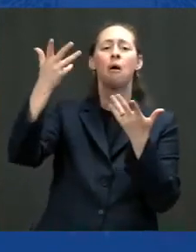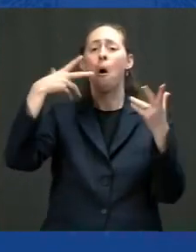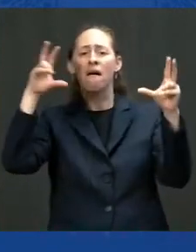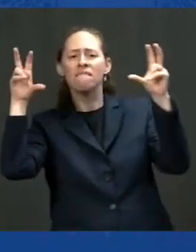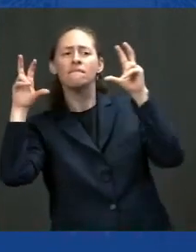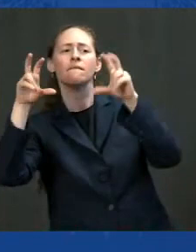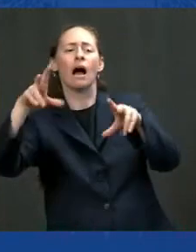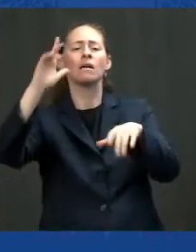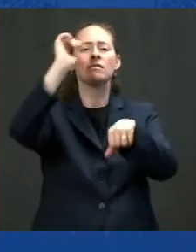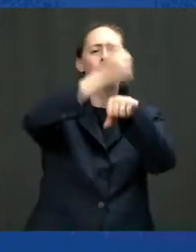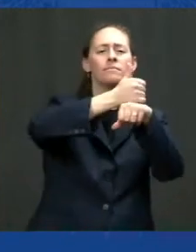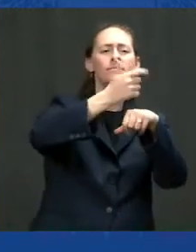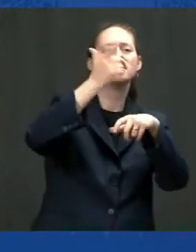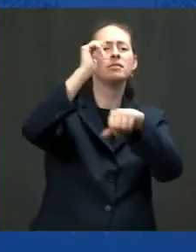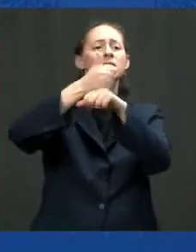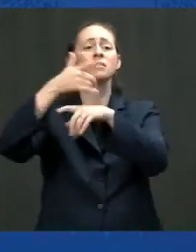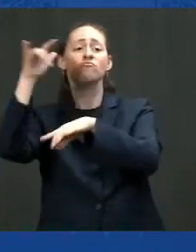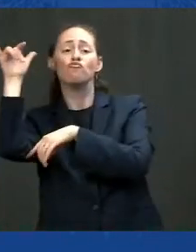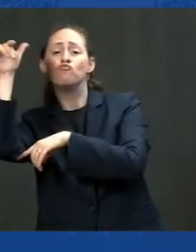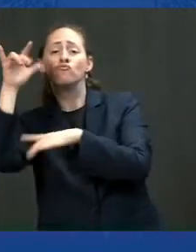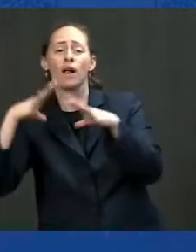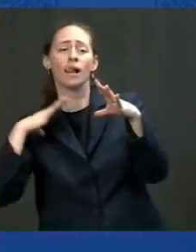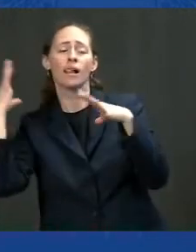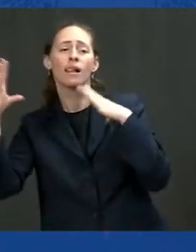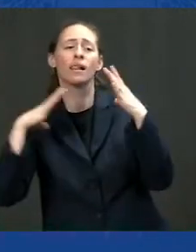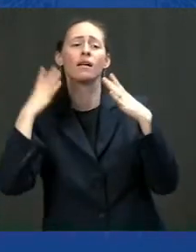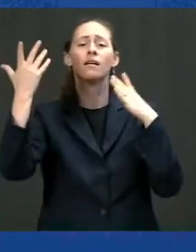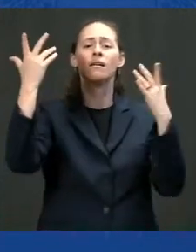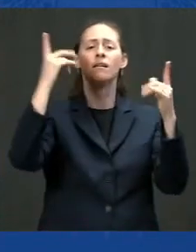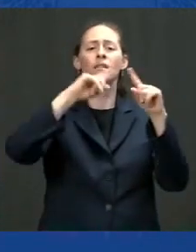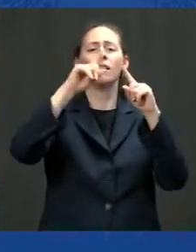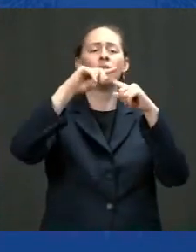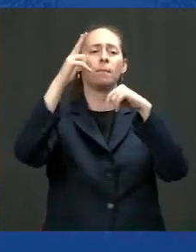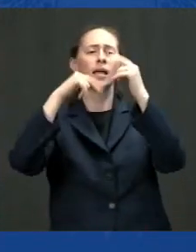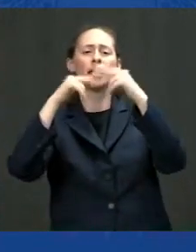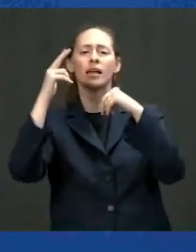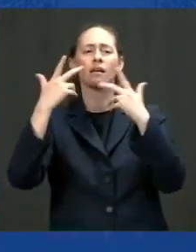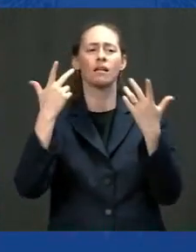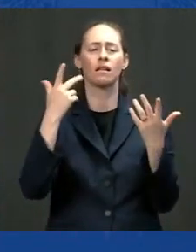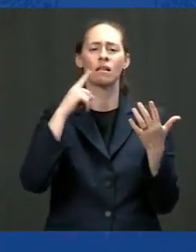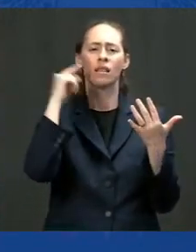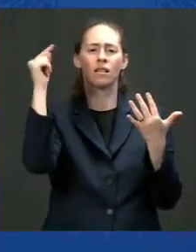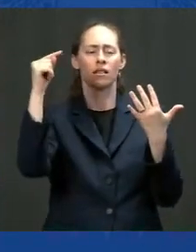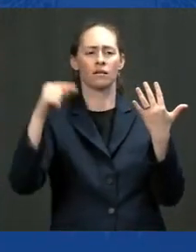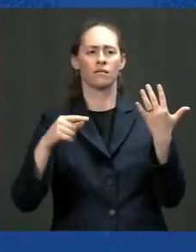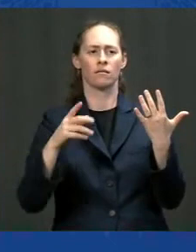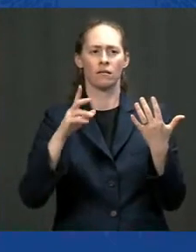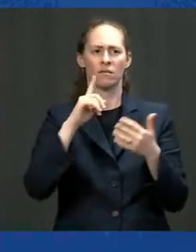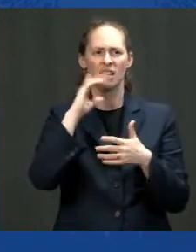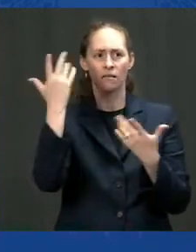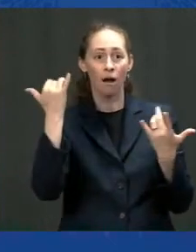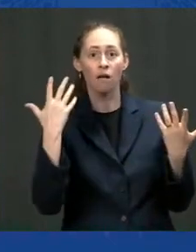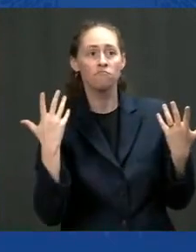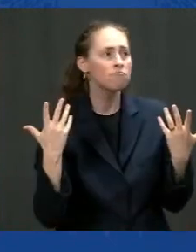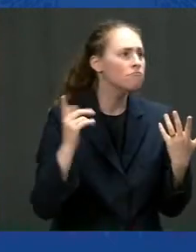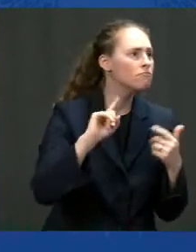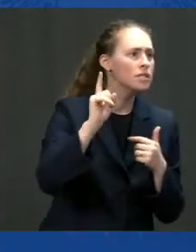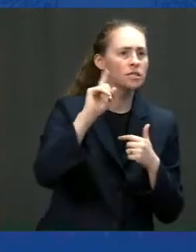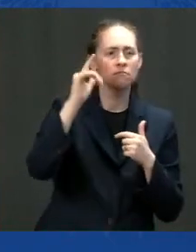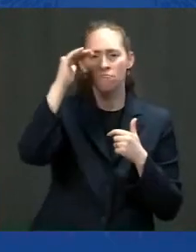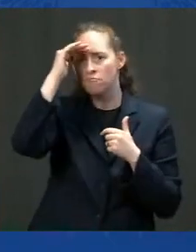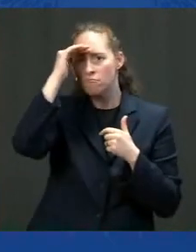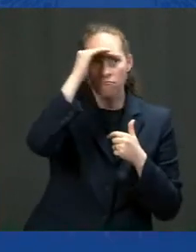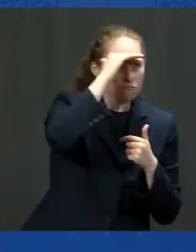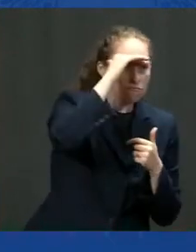carriers to trucks to whatever it is. But we can't find an American company that can do it all.